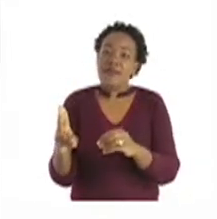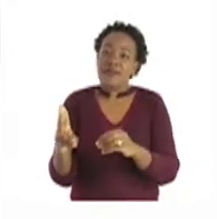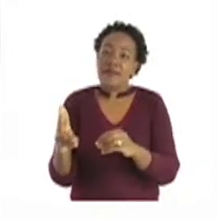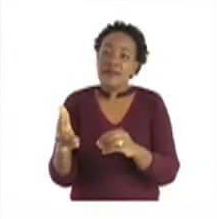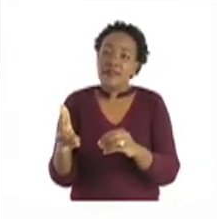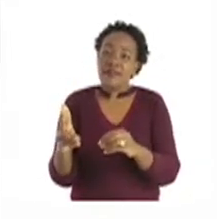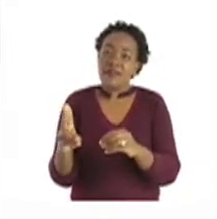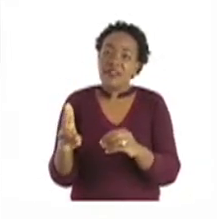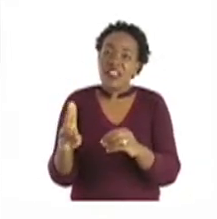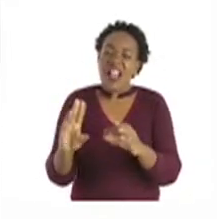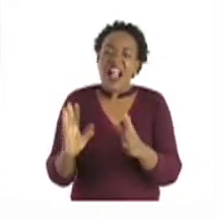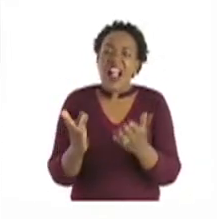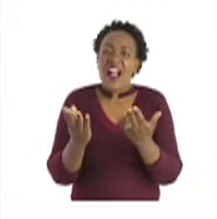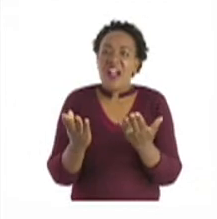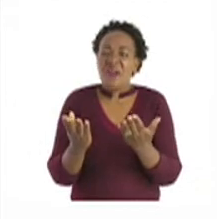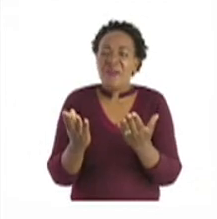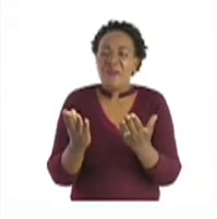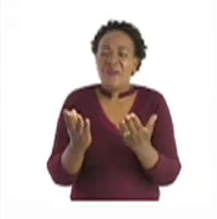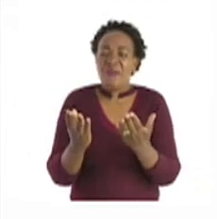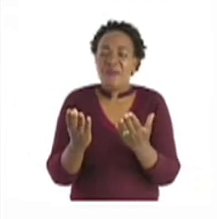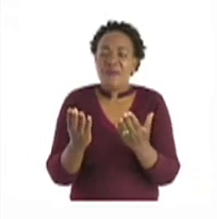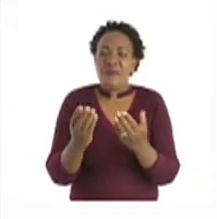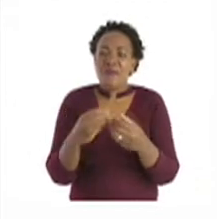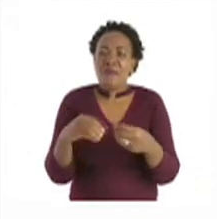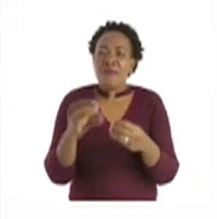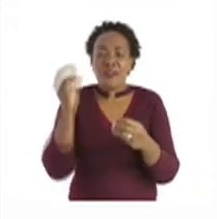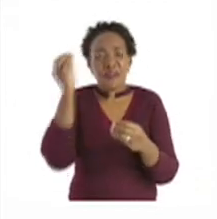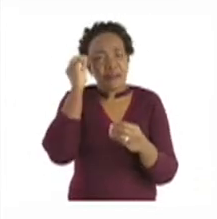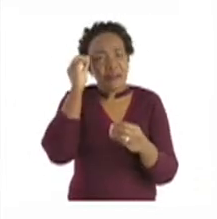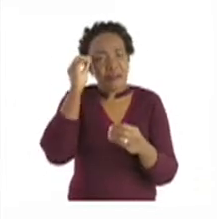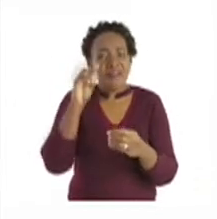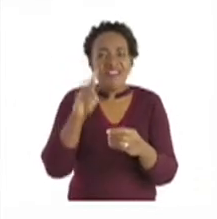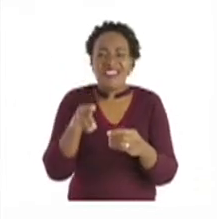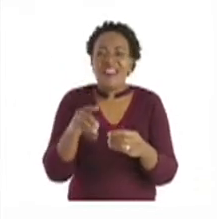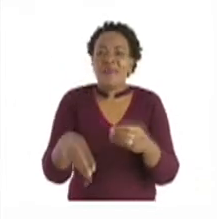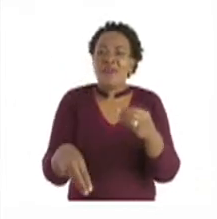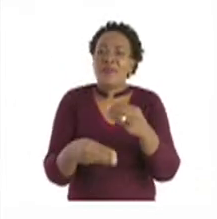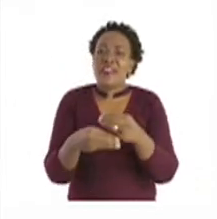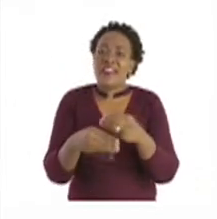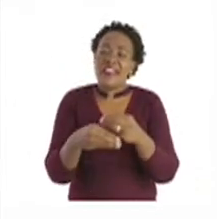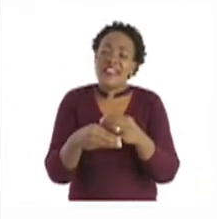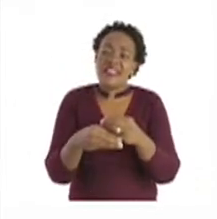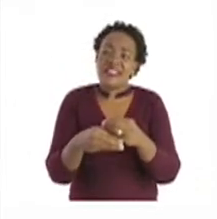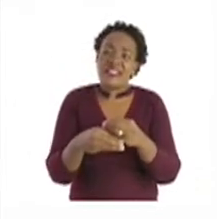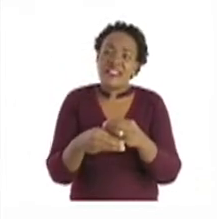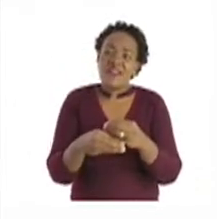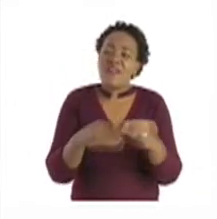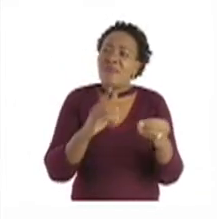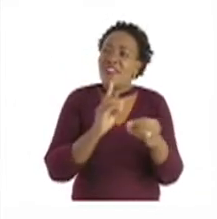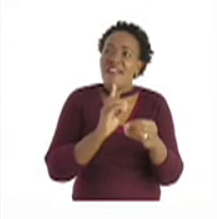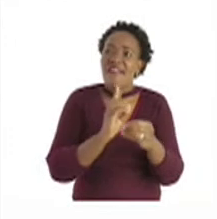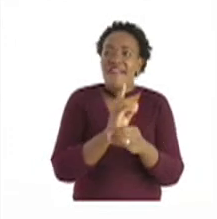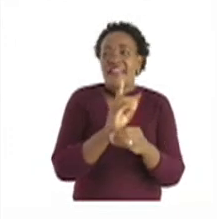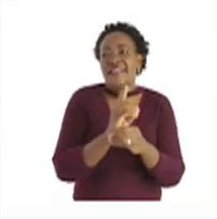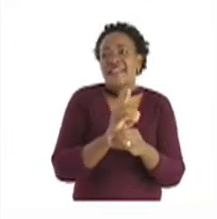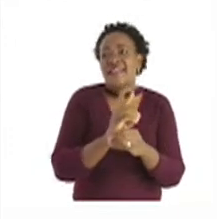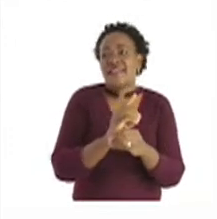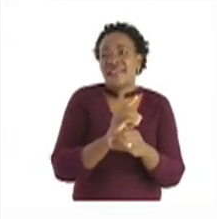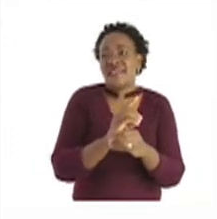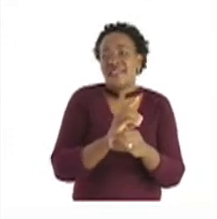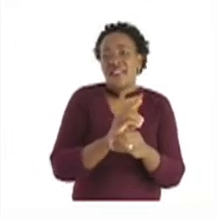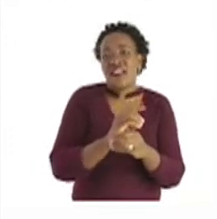How do we know the numbers that they are adding from the first number to the